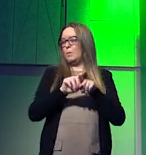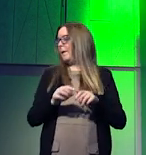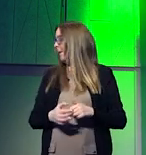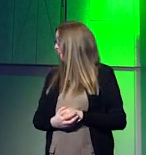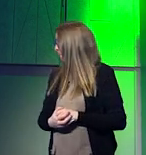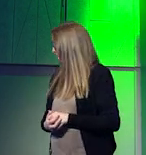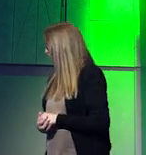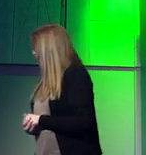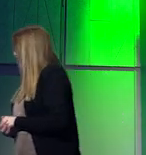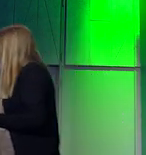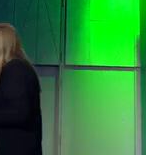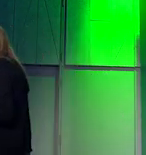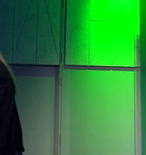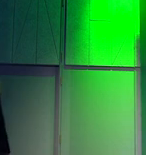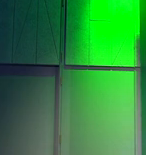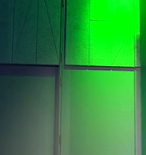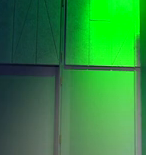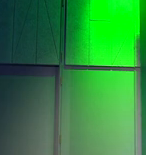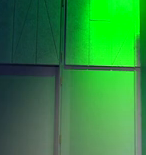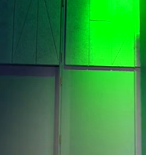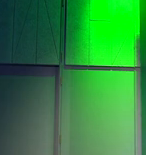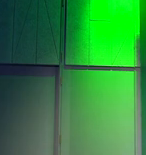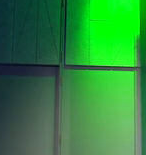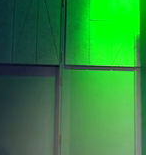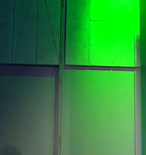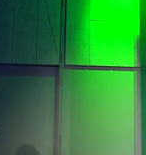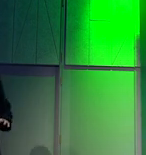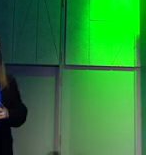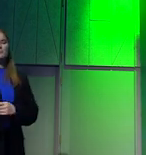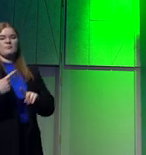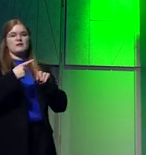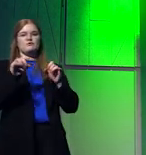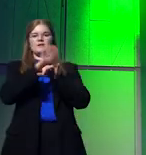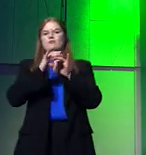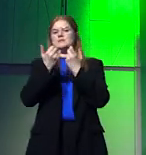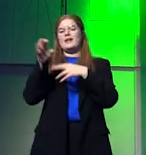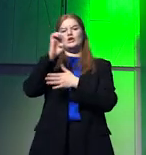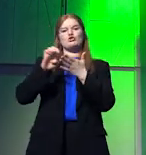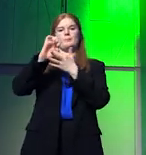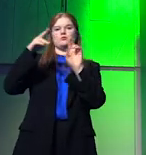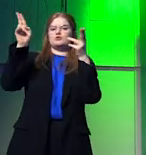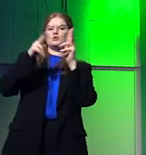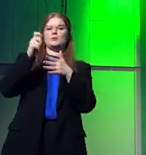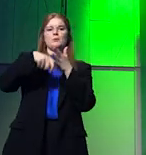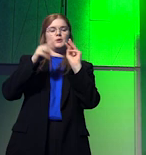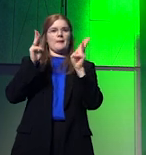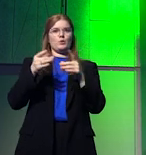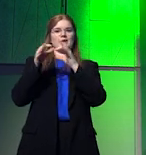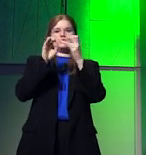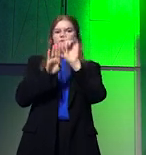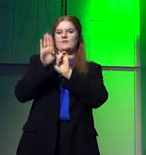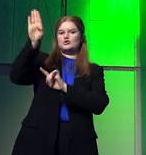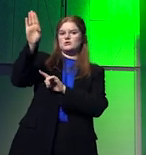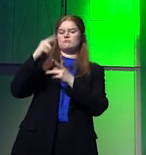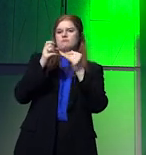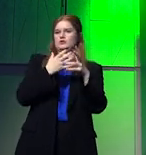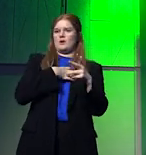or in regions like in europe the gradually diminishing purchasing power related to inflation and to shocks